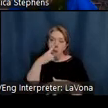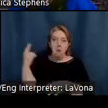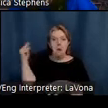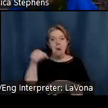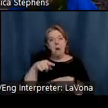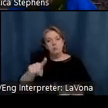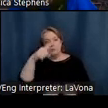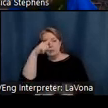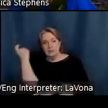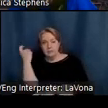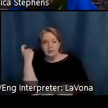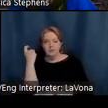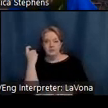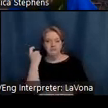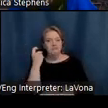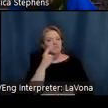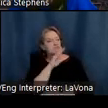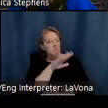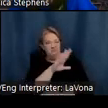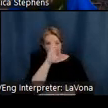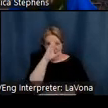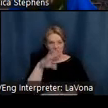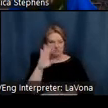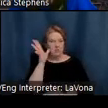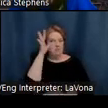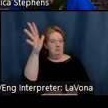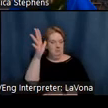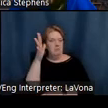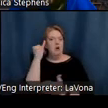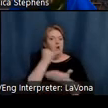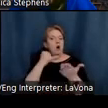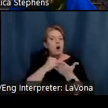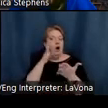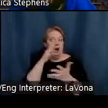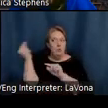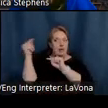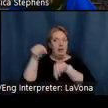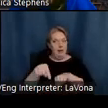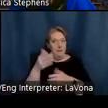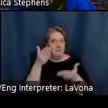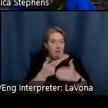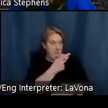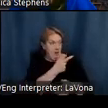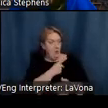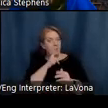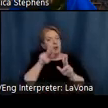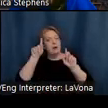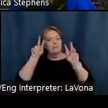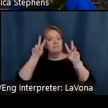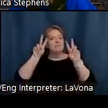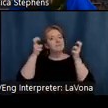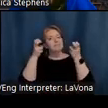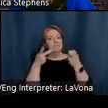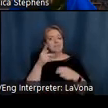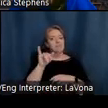Someday artists will come to this county so possibly that you and I will be pioneers to blaze the way for